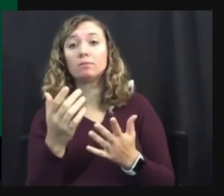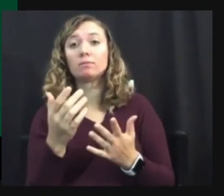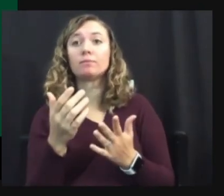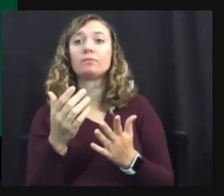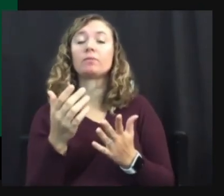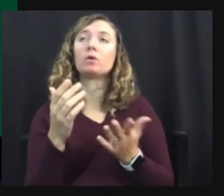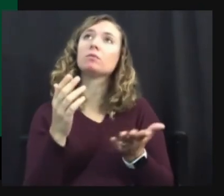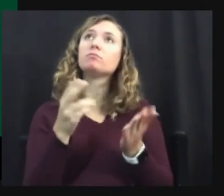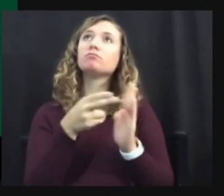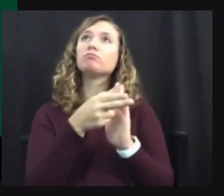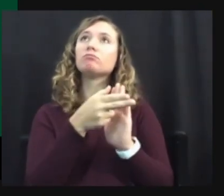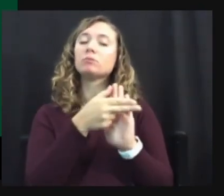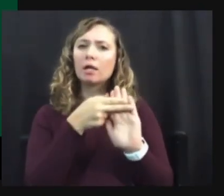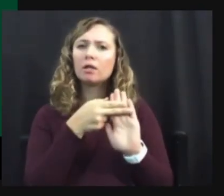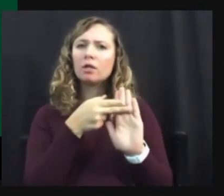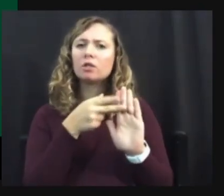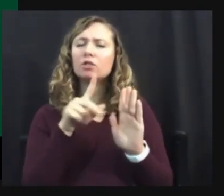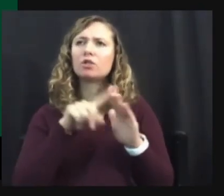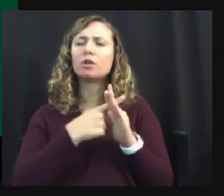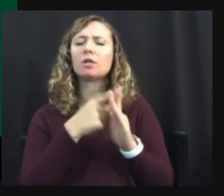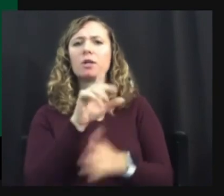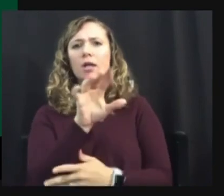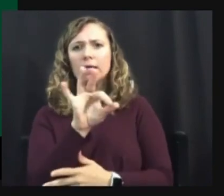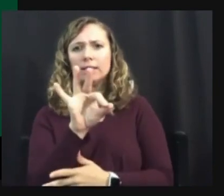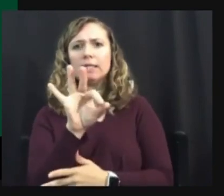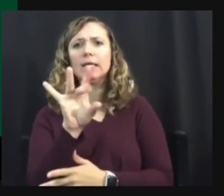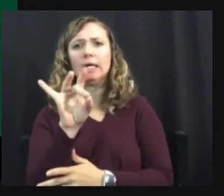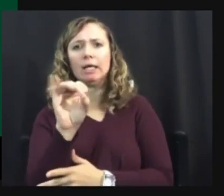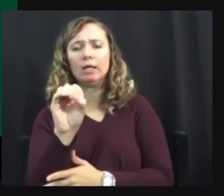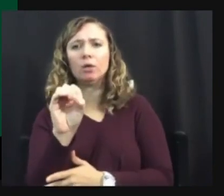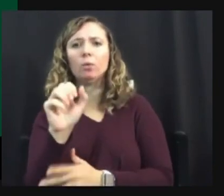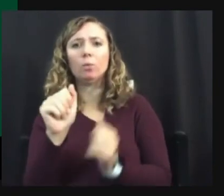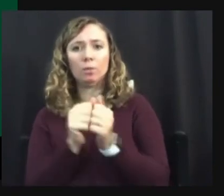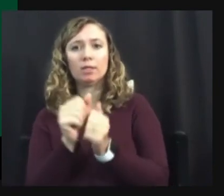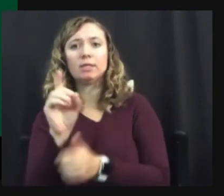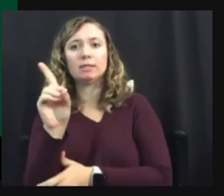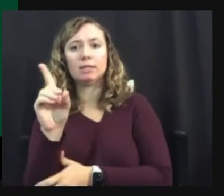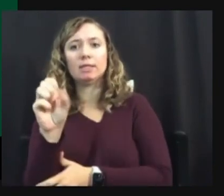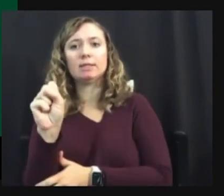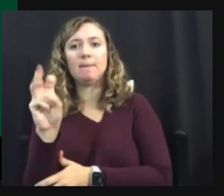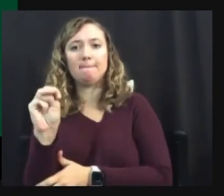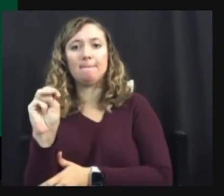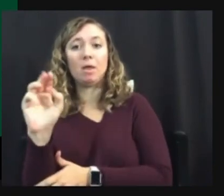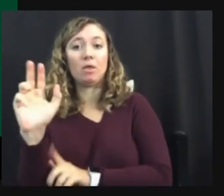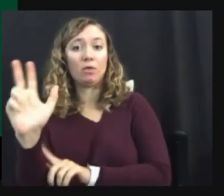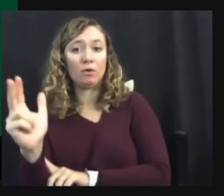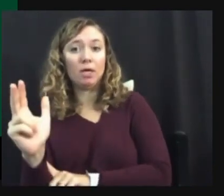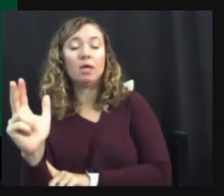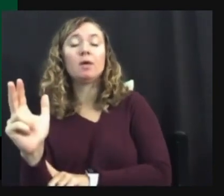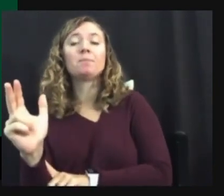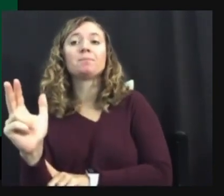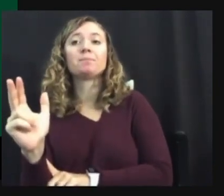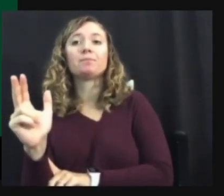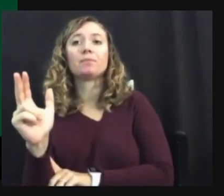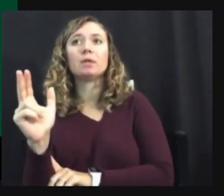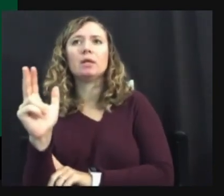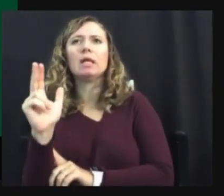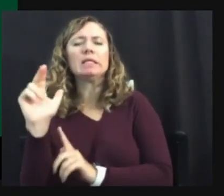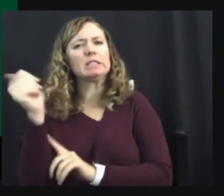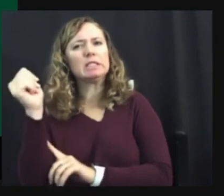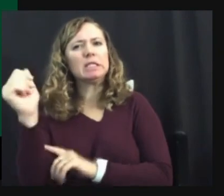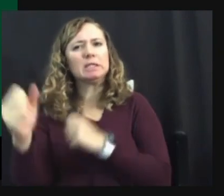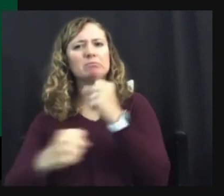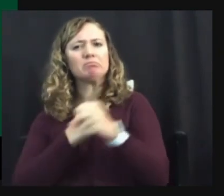started in 1980 with the DSM three. Um, and by about 10 years later,